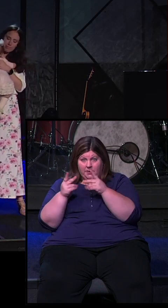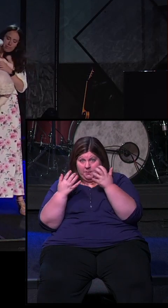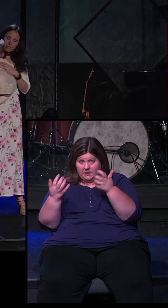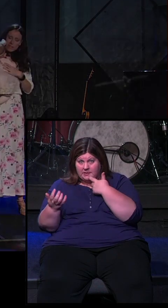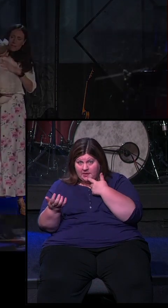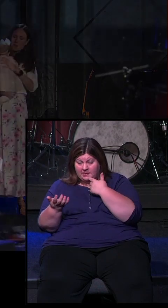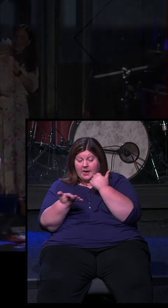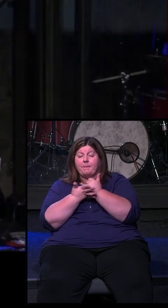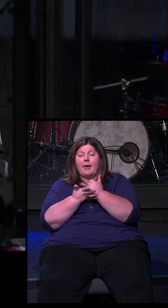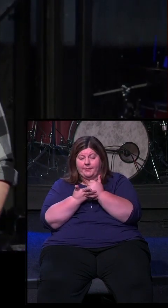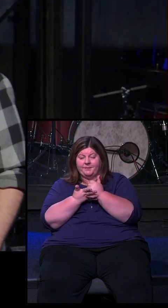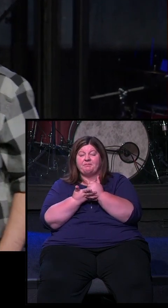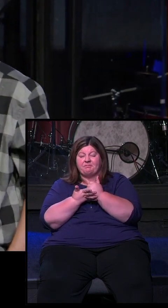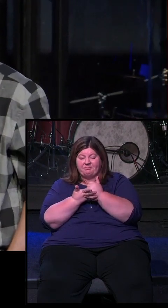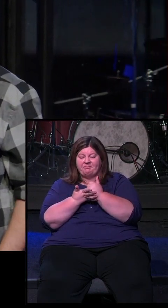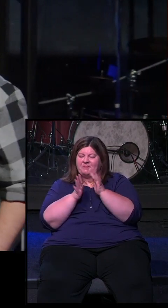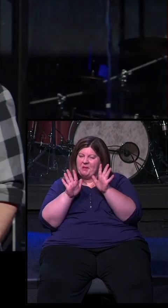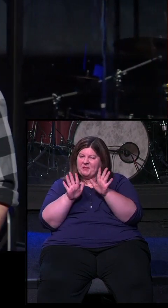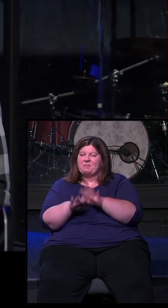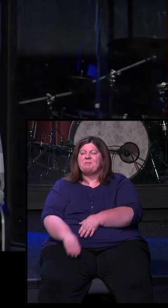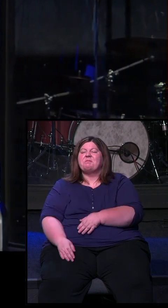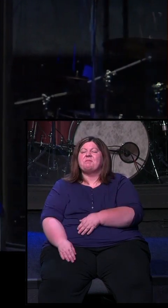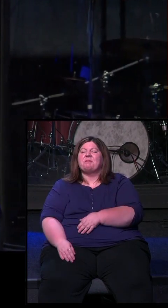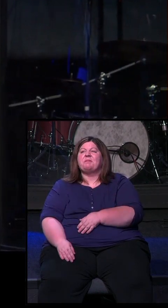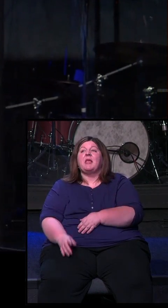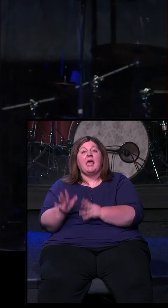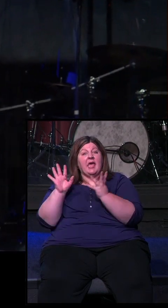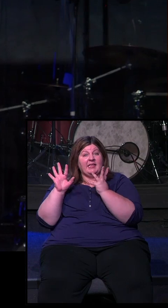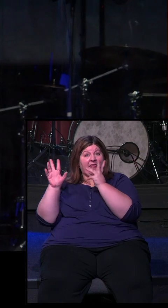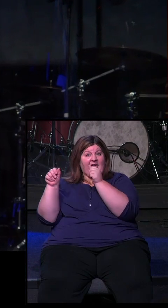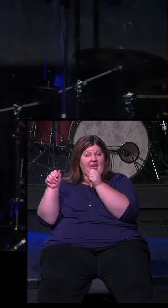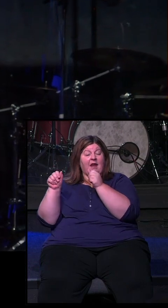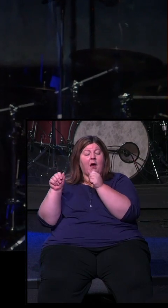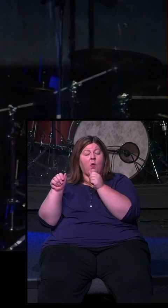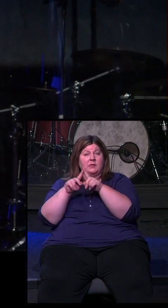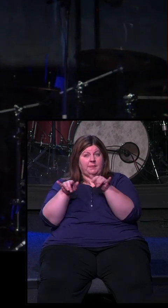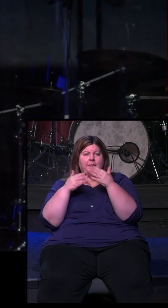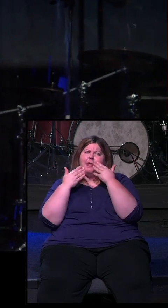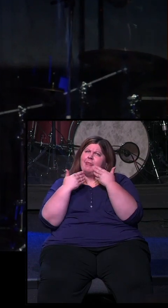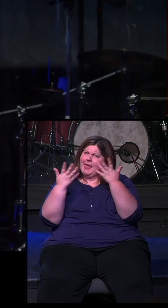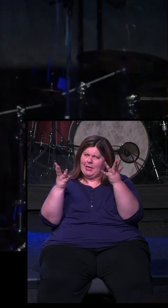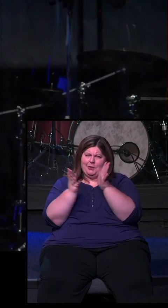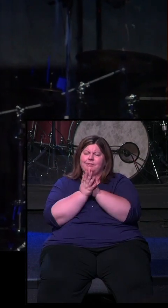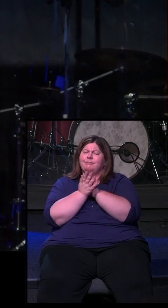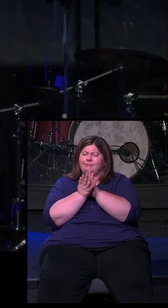together, amen. Amen. Awesome. Well, as they head out, can we just say thank you one more time?